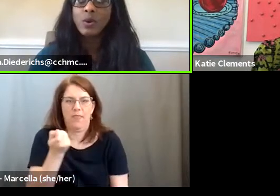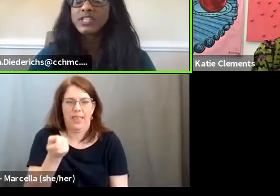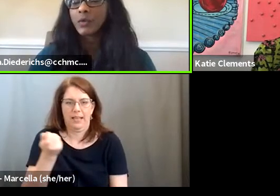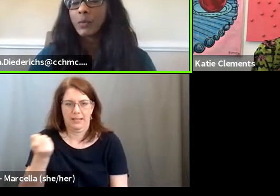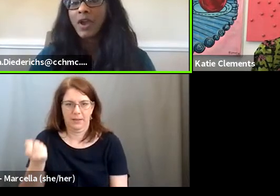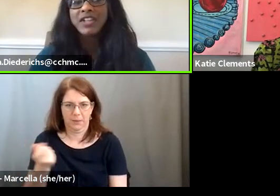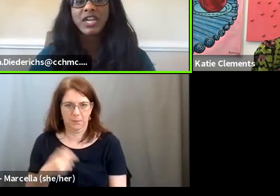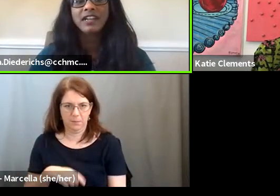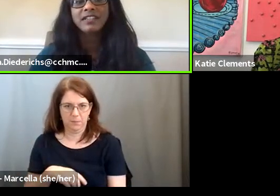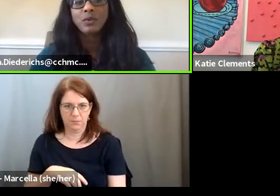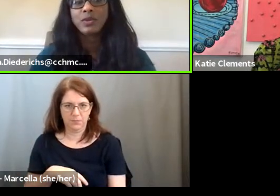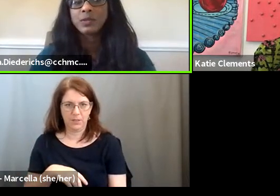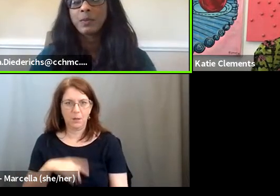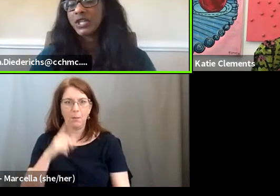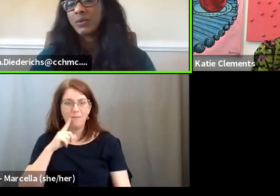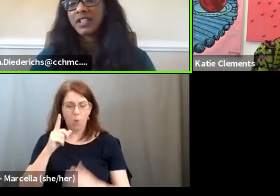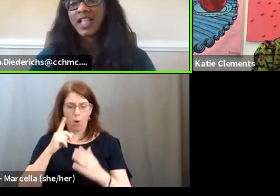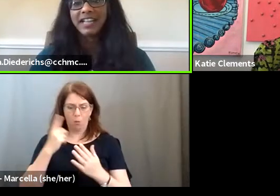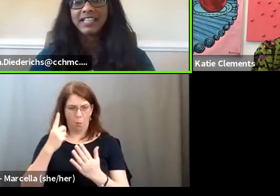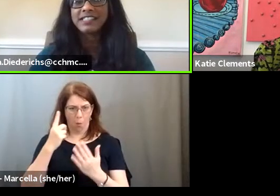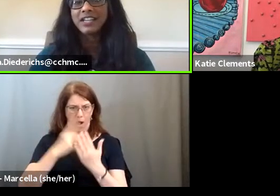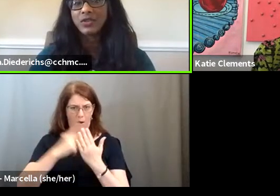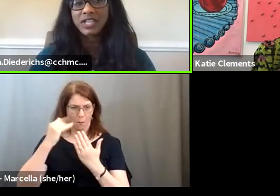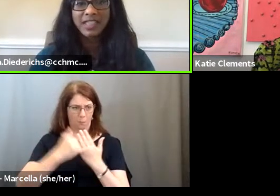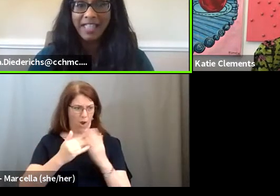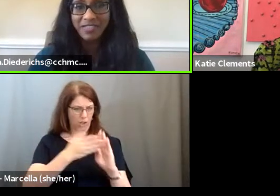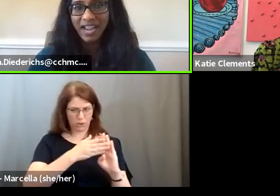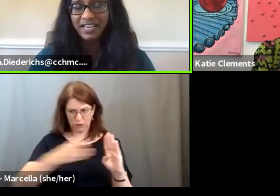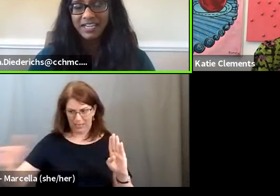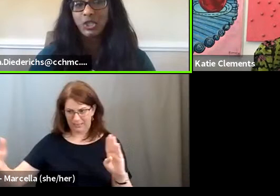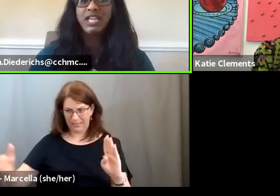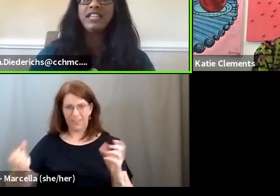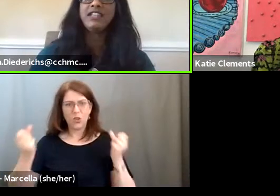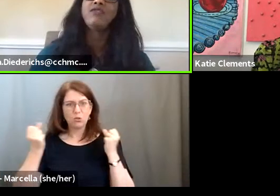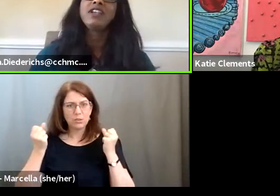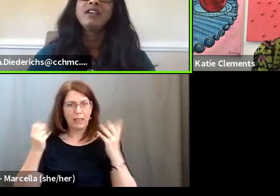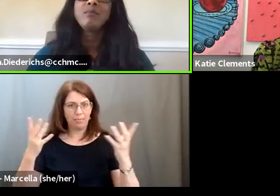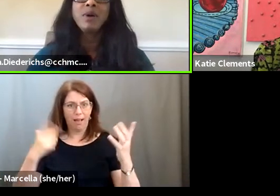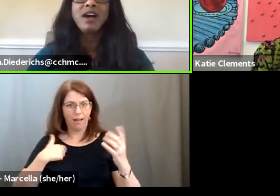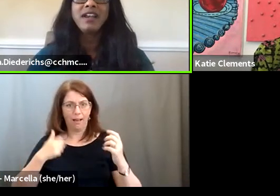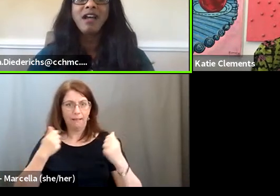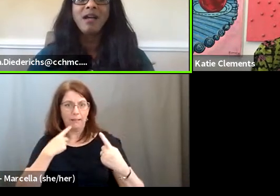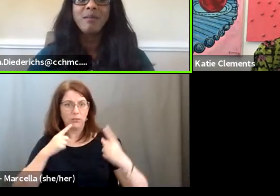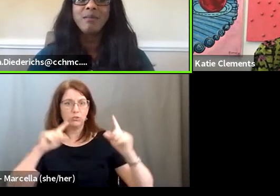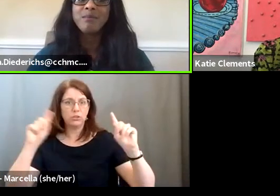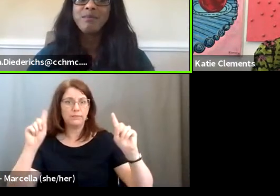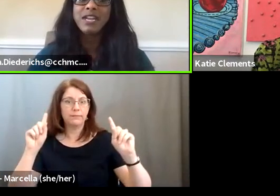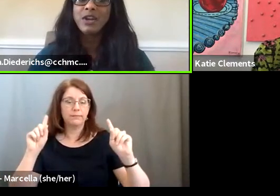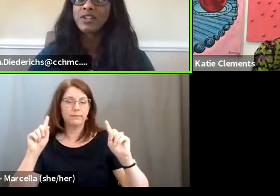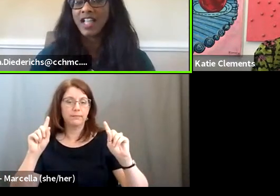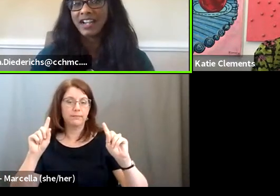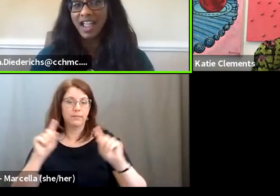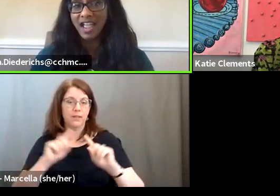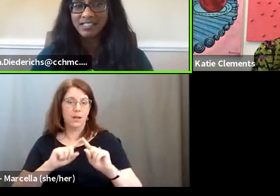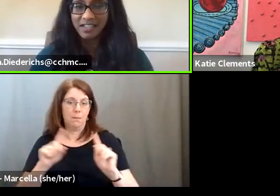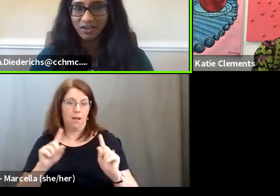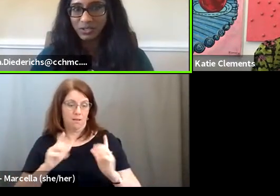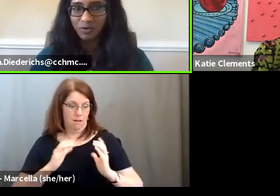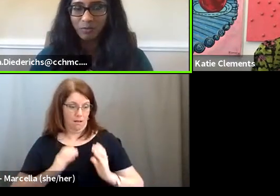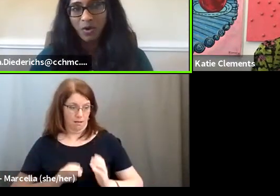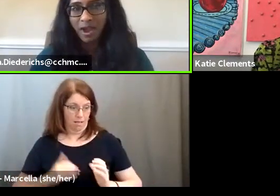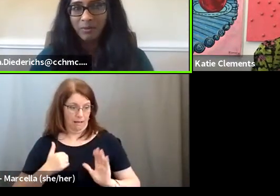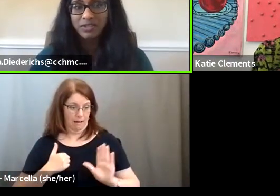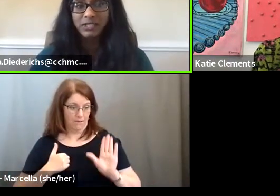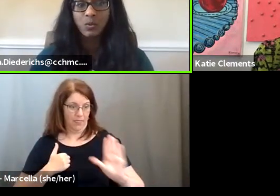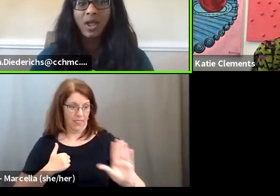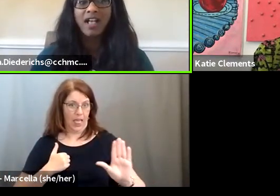in the course of a project, especially with clients, you know, there's a lot that I can achieve, but, um, you know, the client has their